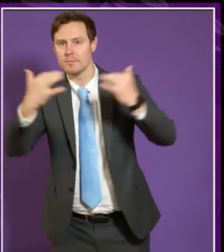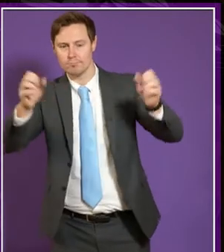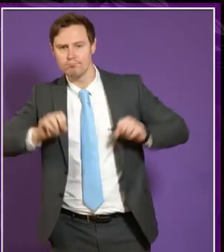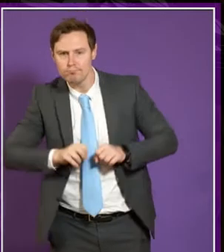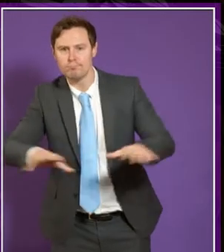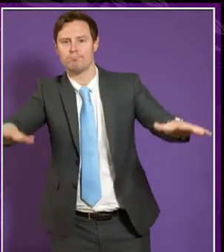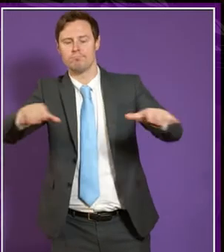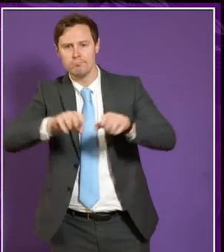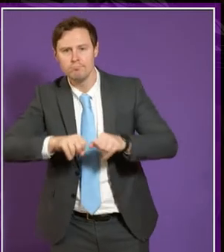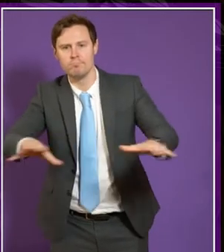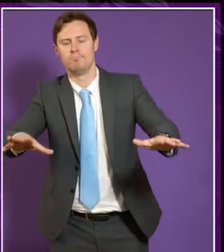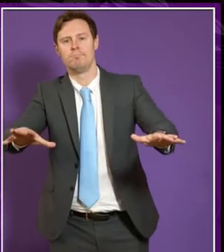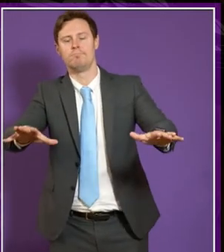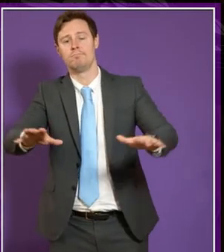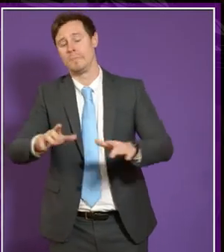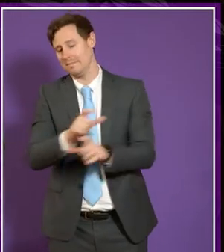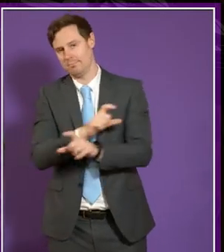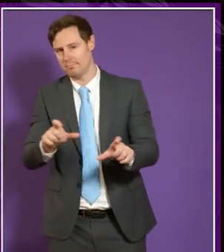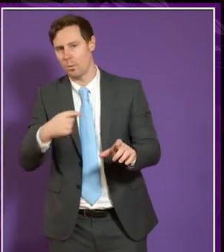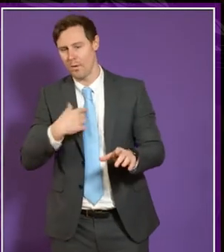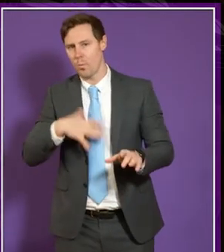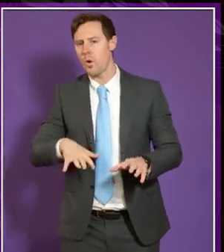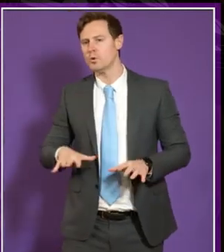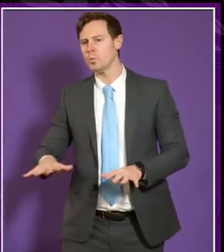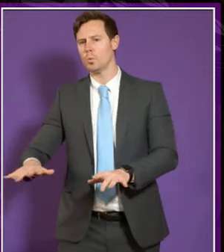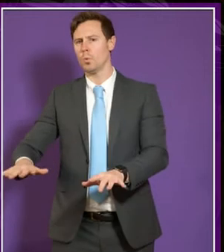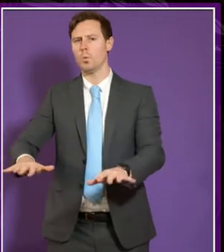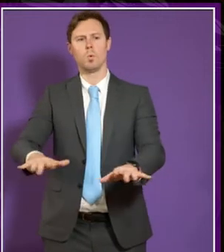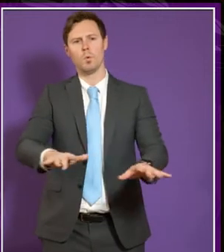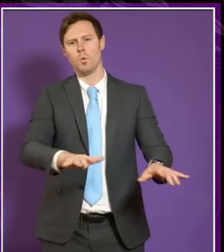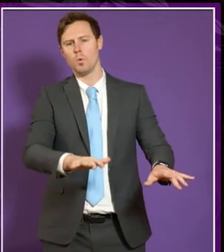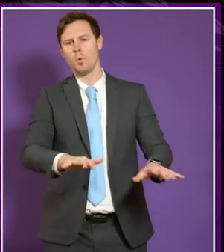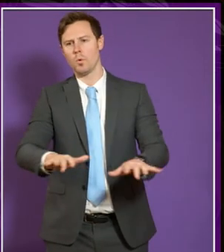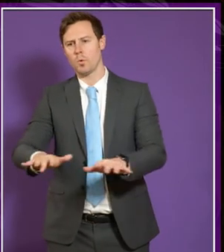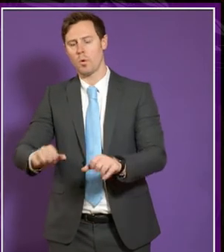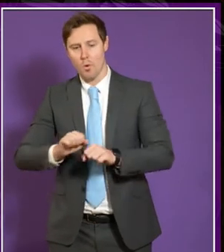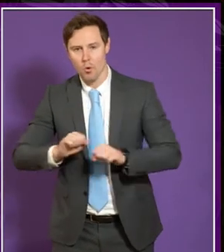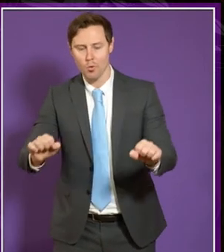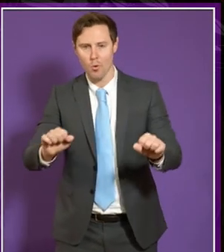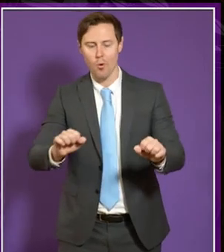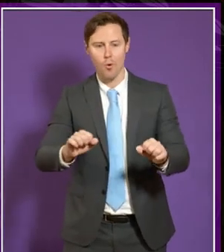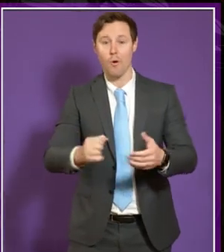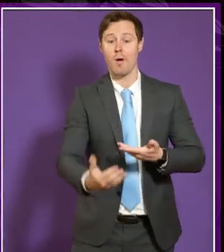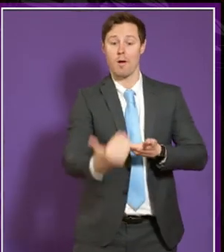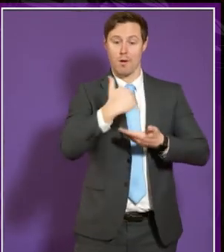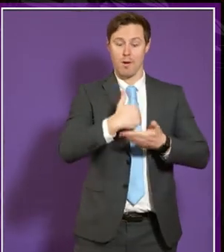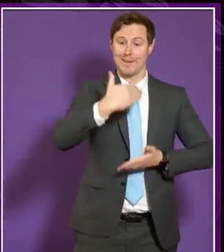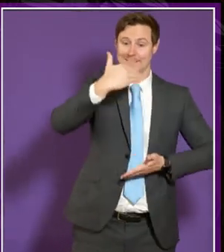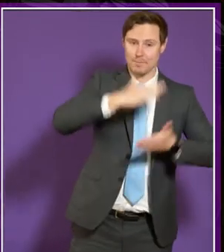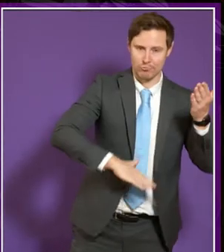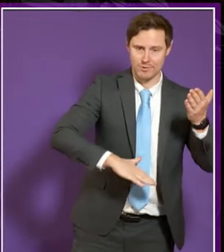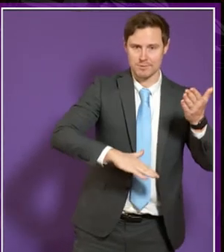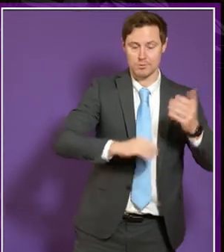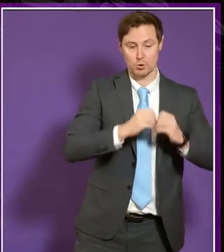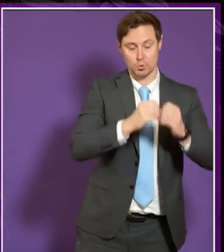information but obviously we're looking to get a sense of the the experiences that an applicant has